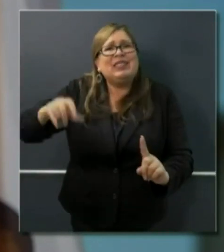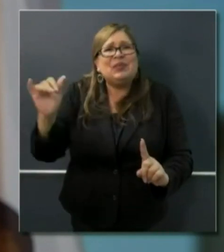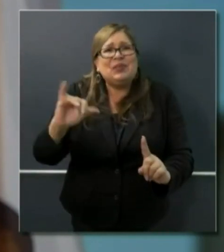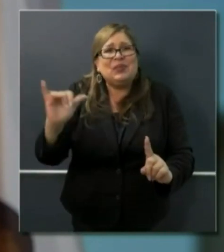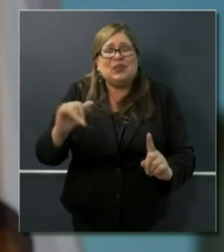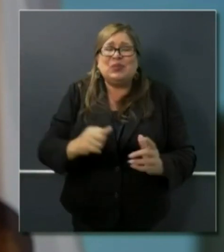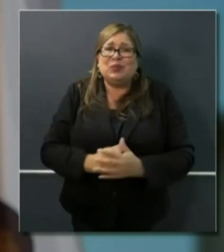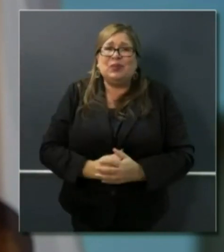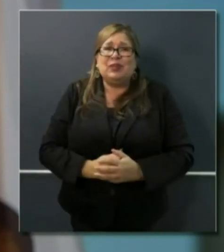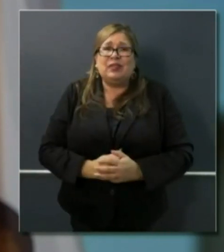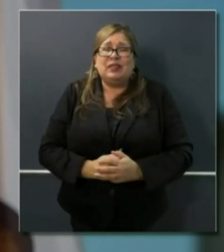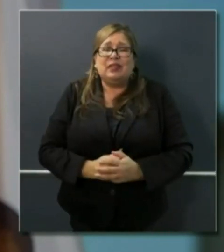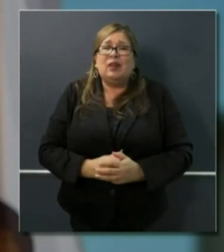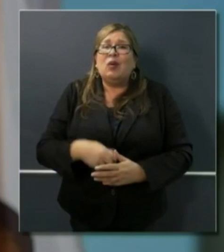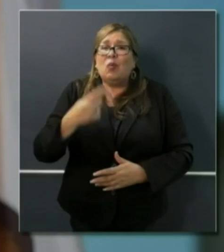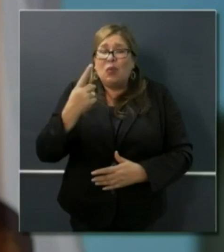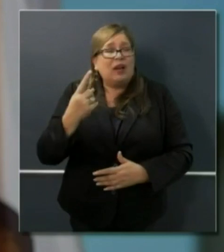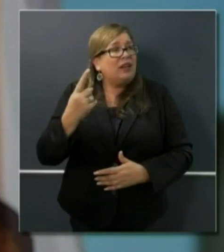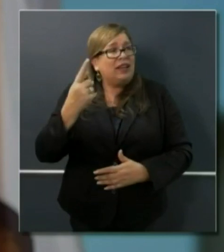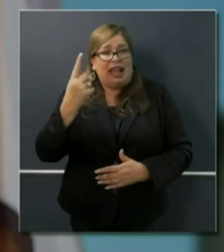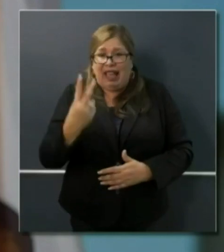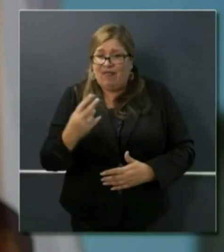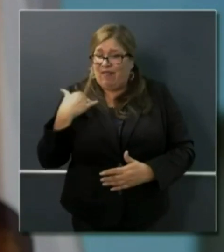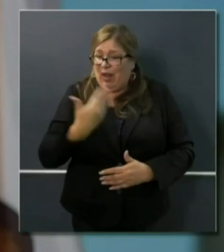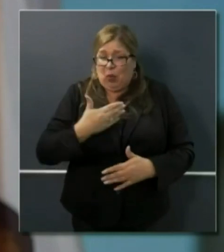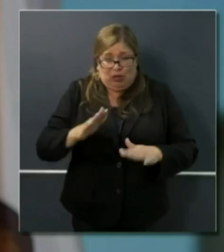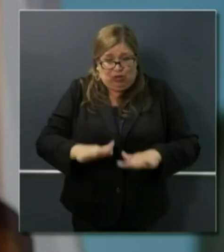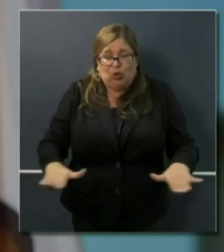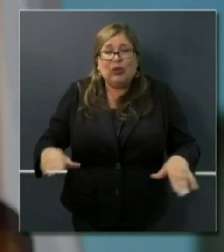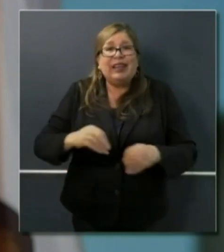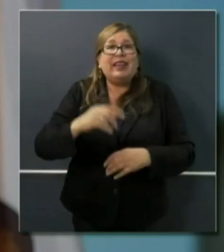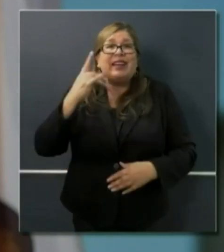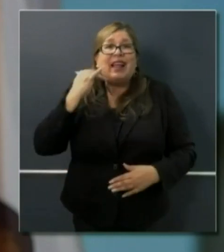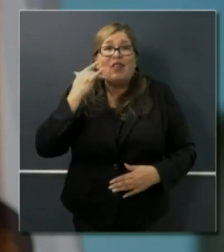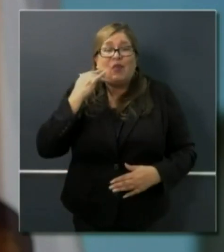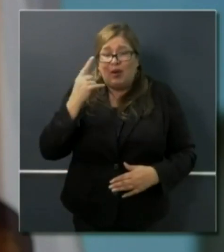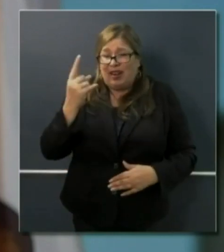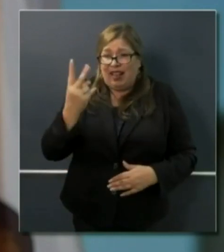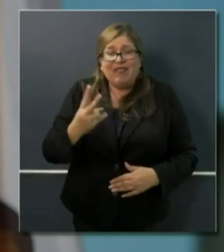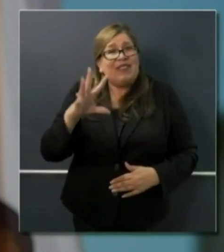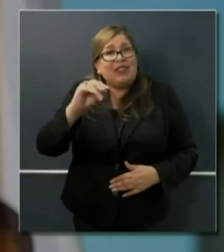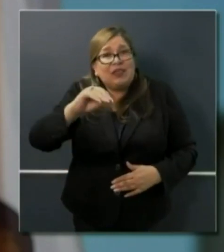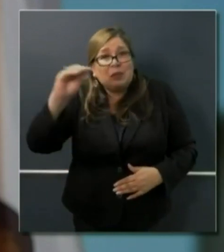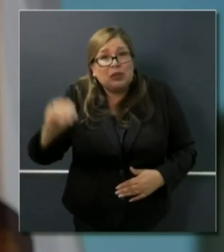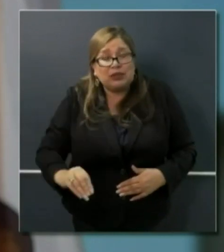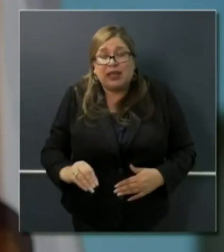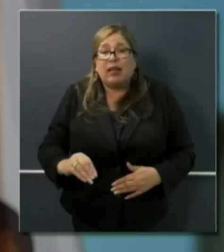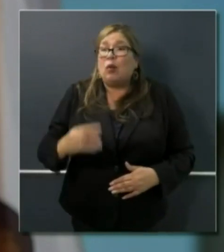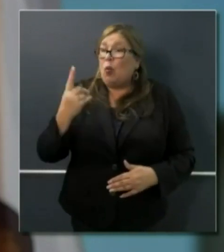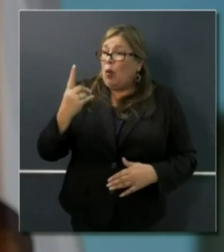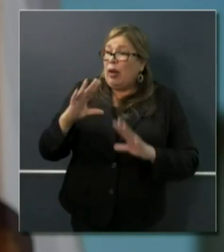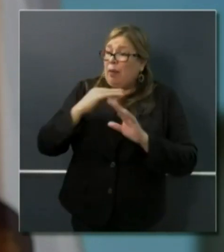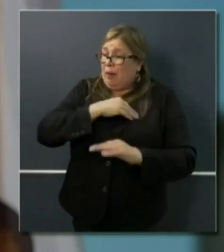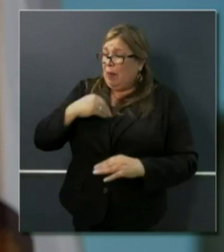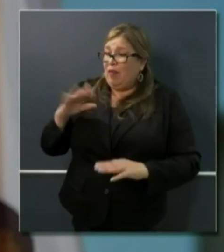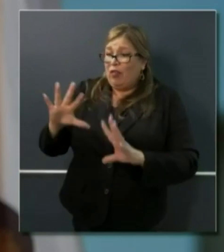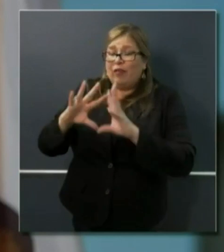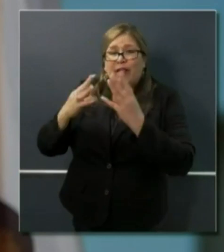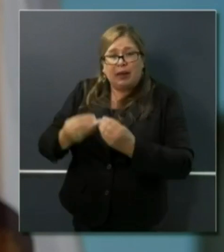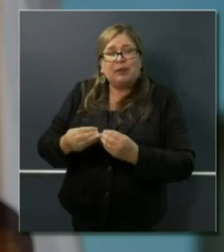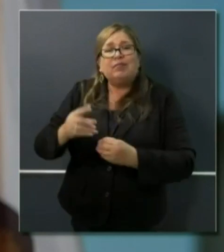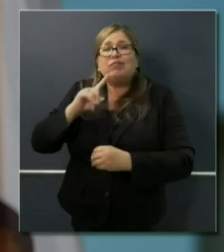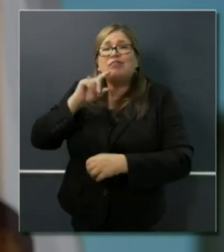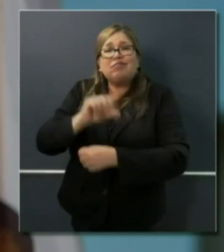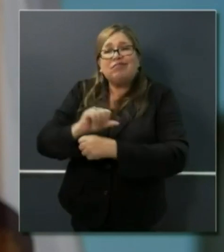thing. One half of our children in the state of California are born to at least one member of their family that is an